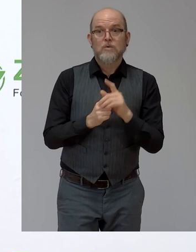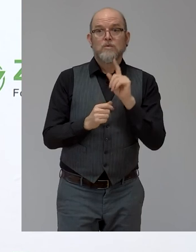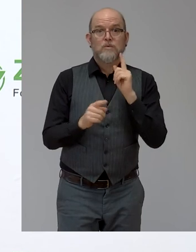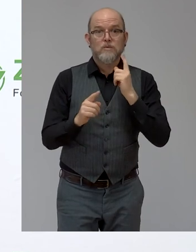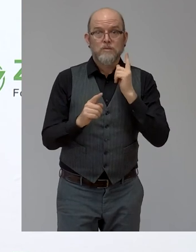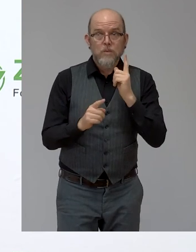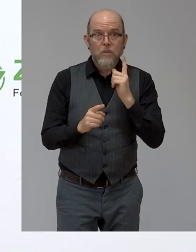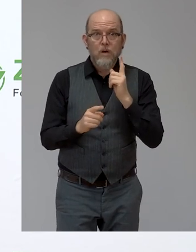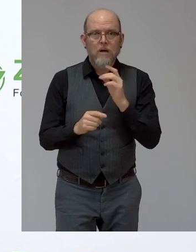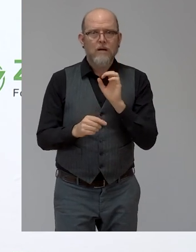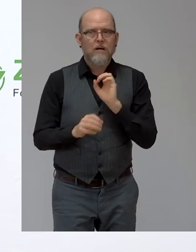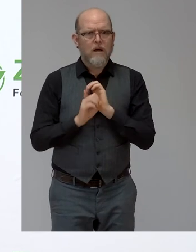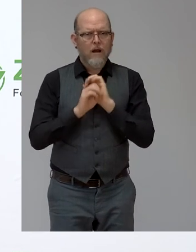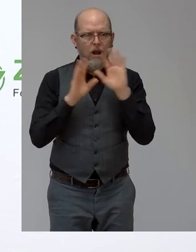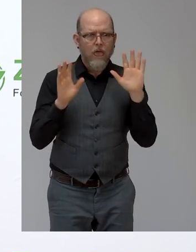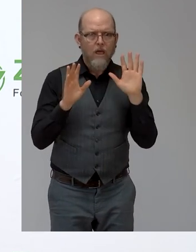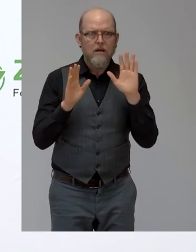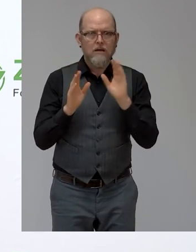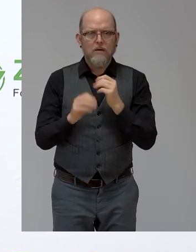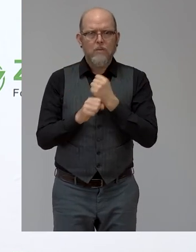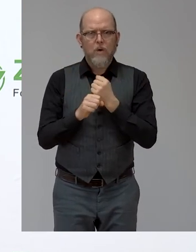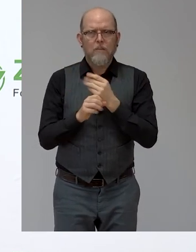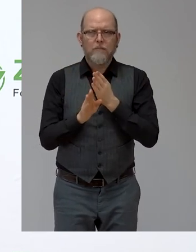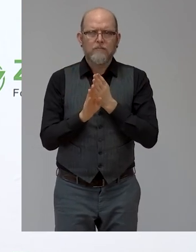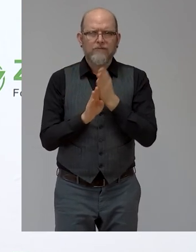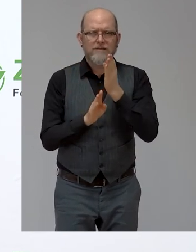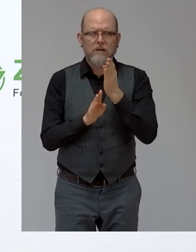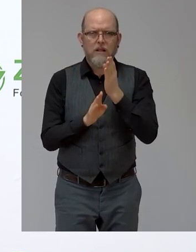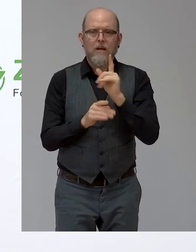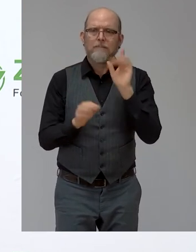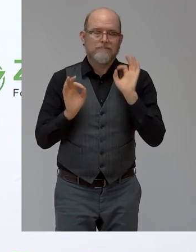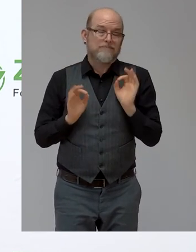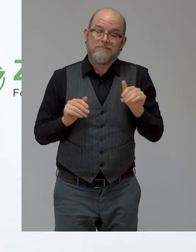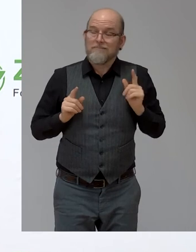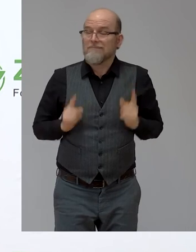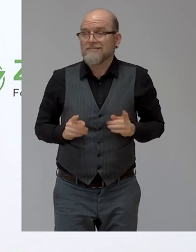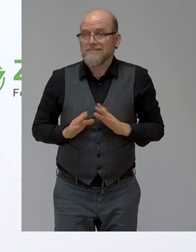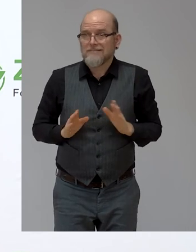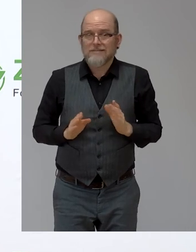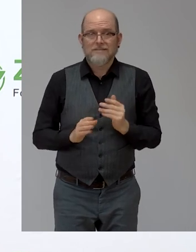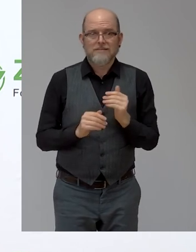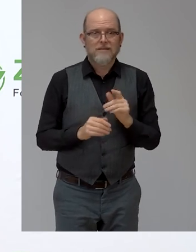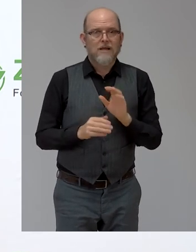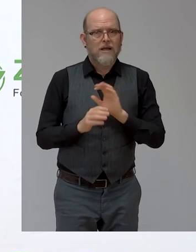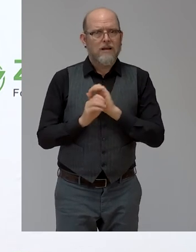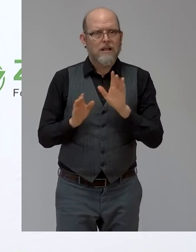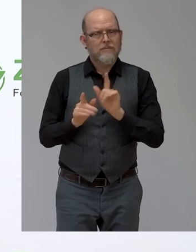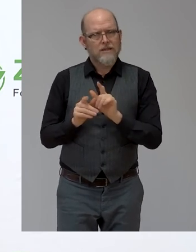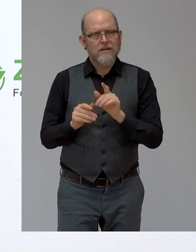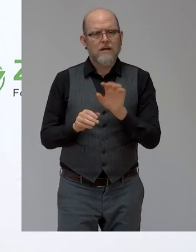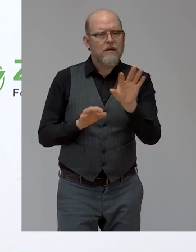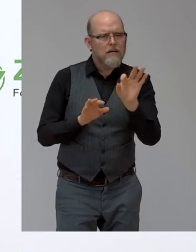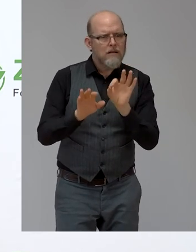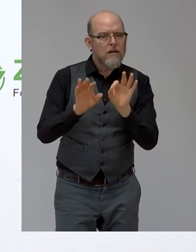professional as possible and especially as transparent as possible in our selection process. So as Wilfred